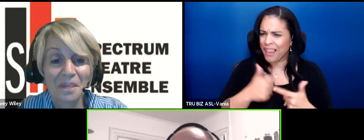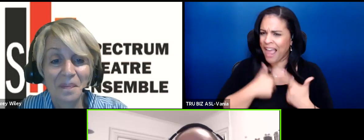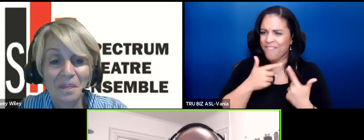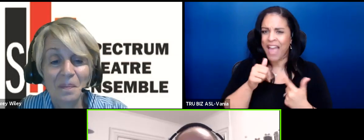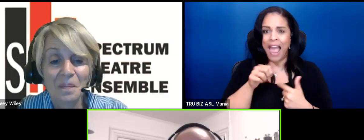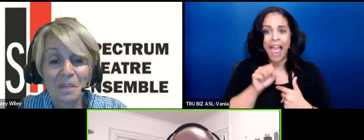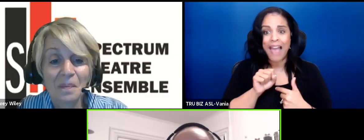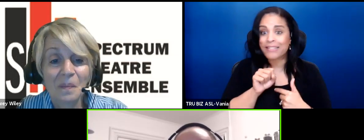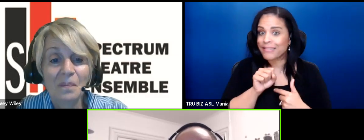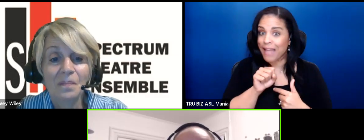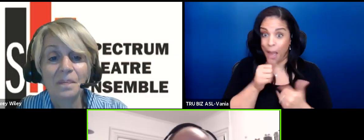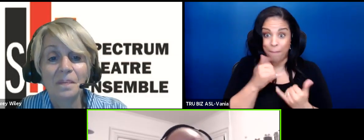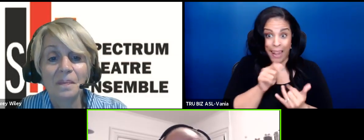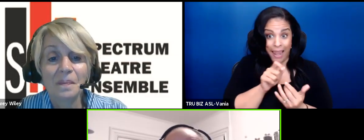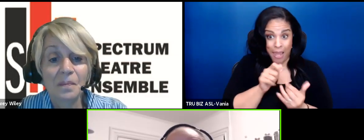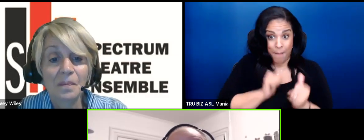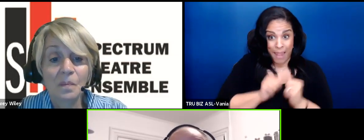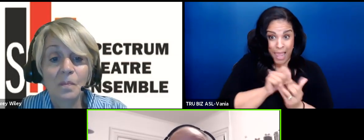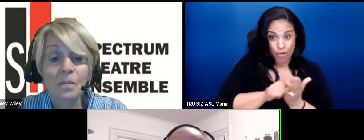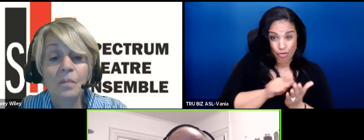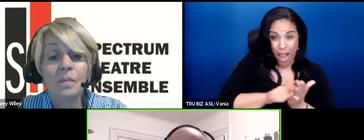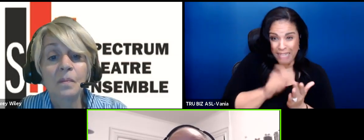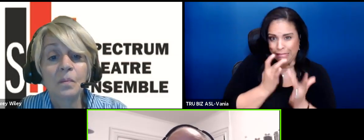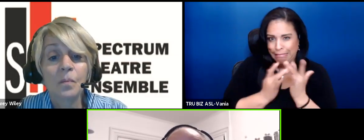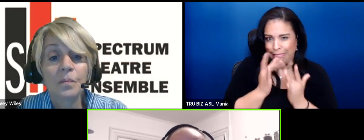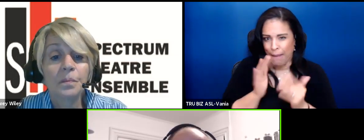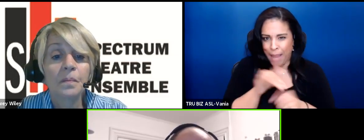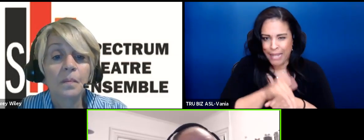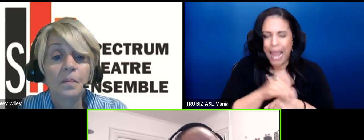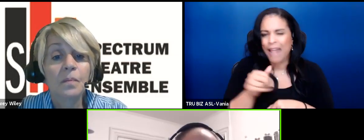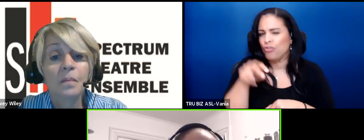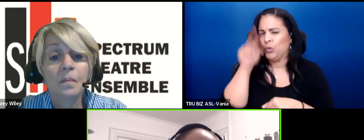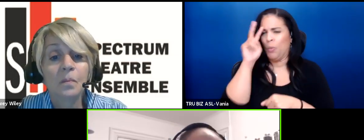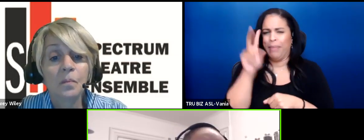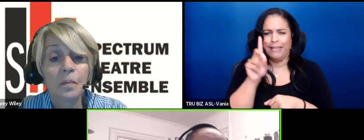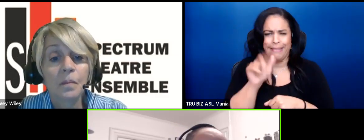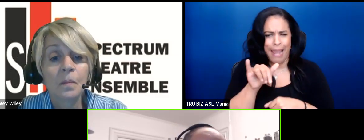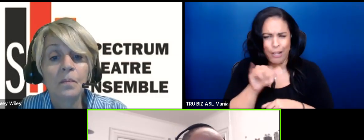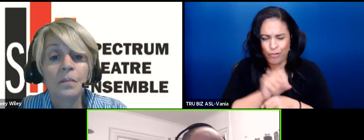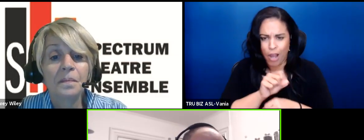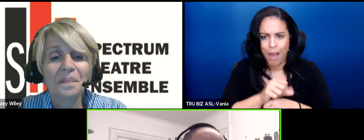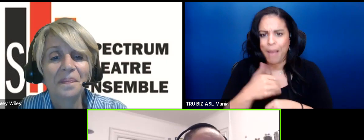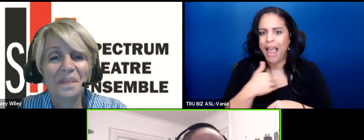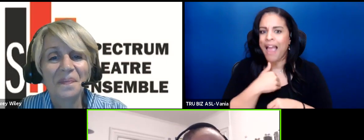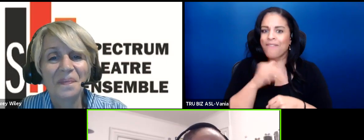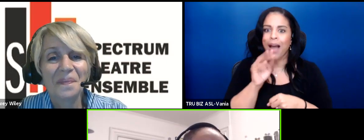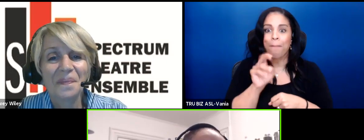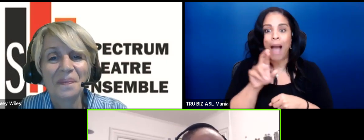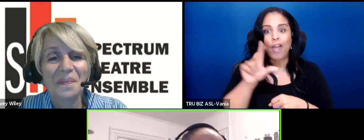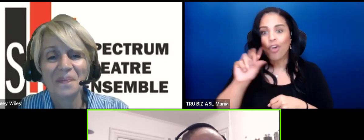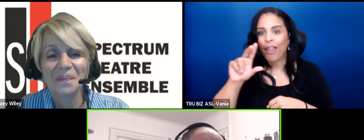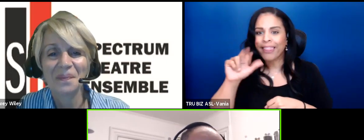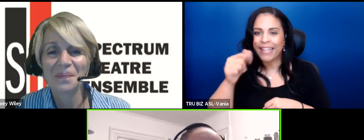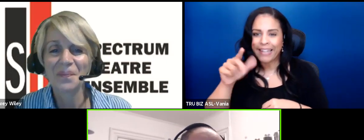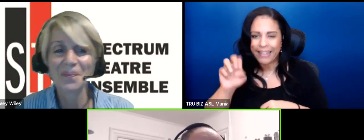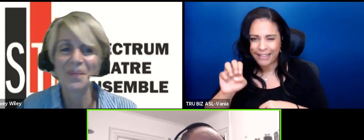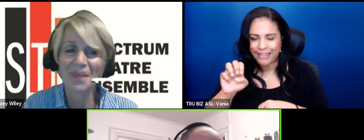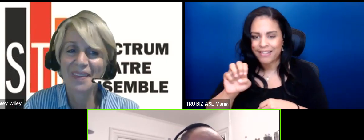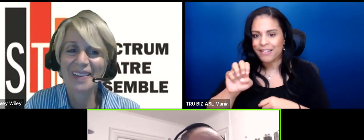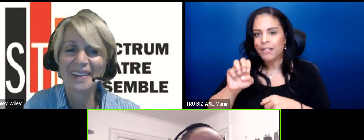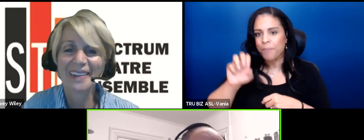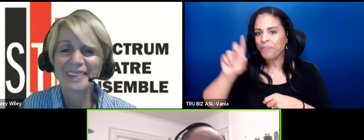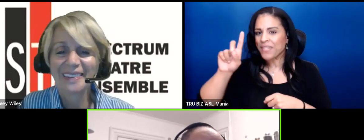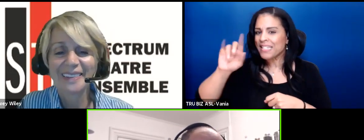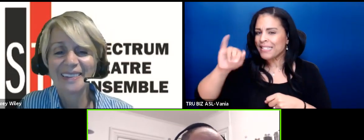playwright by night. And I kind of had a cool stupid day job. was a minor league diplomat operating out of the UN. But uh